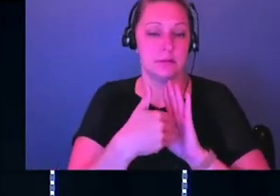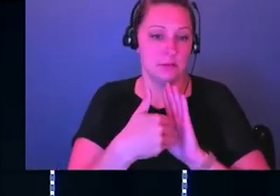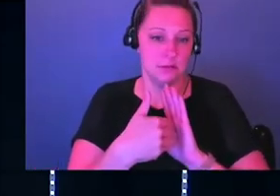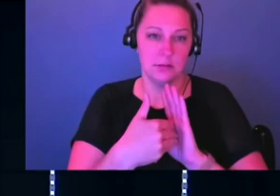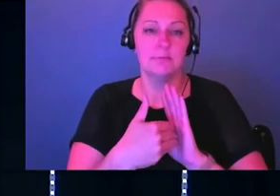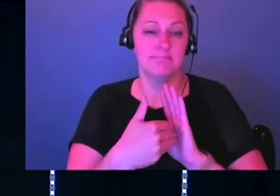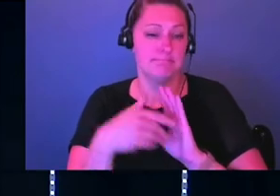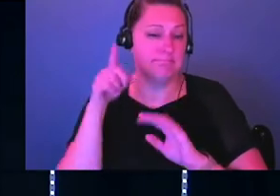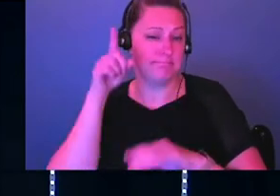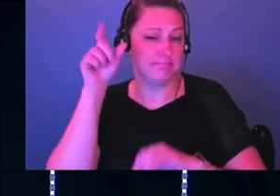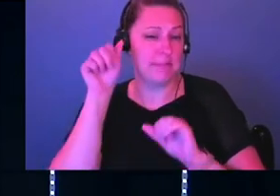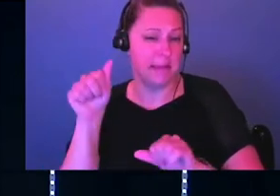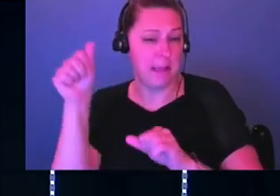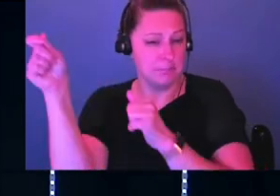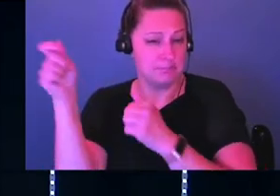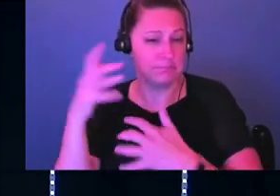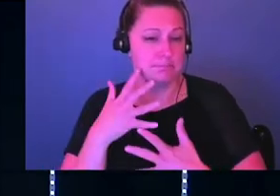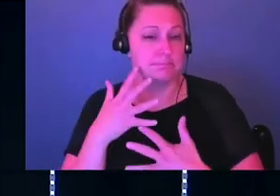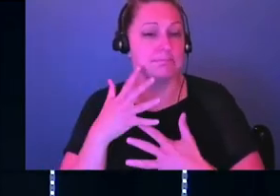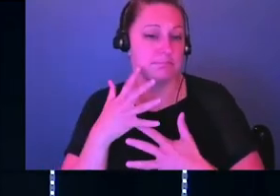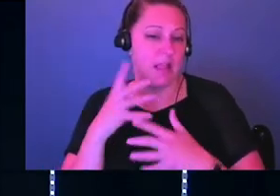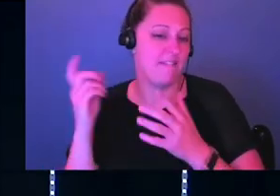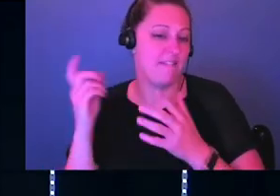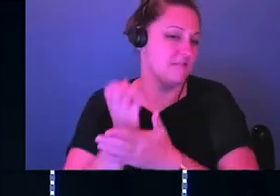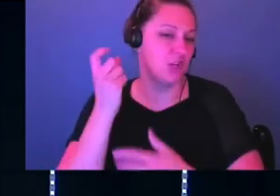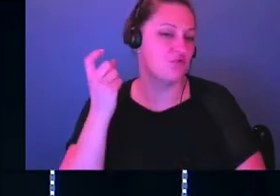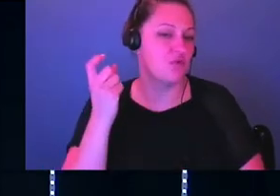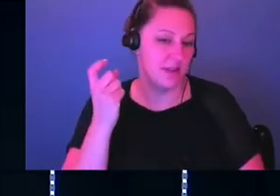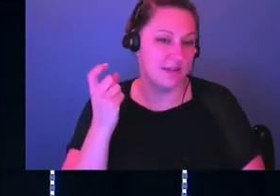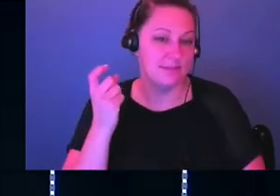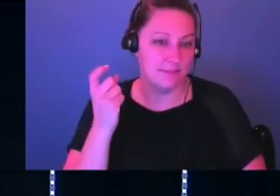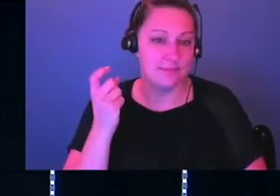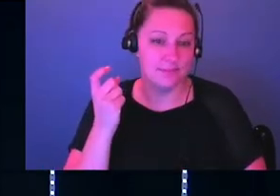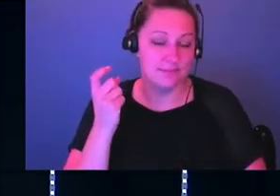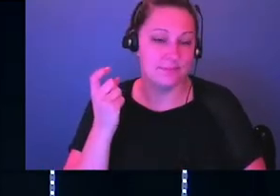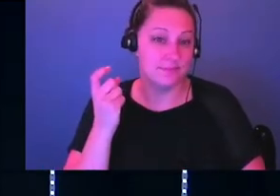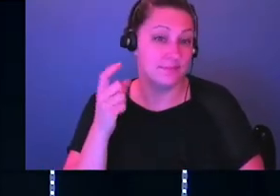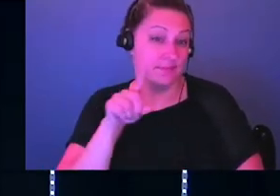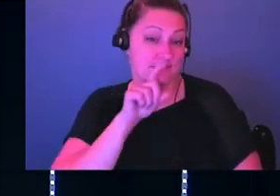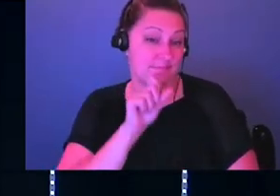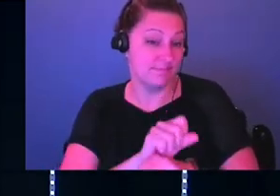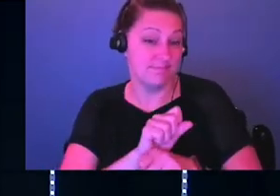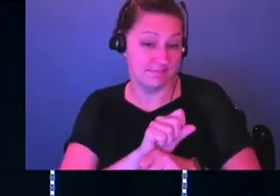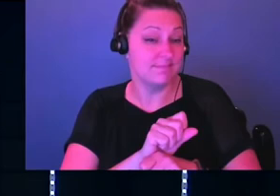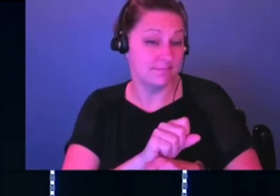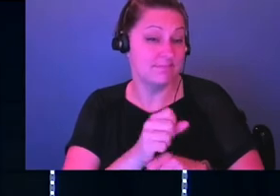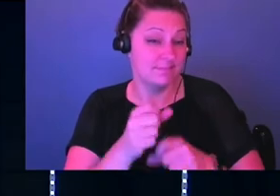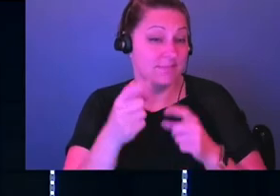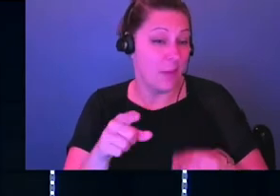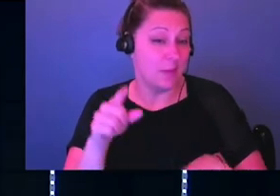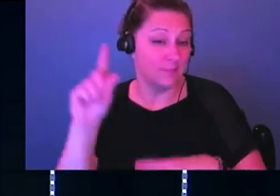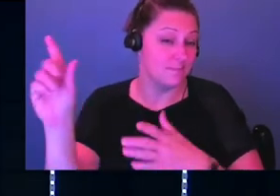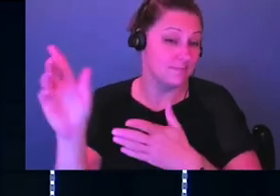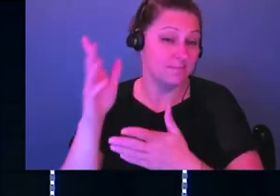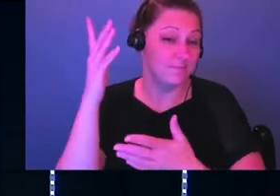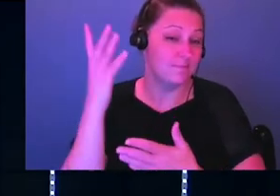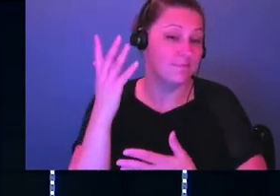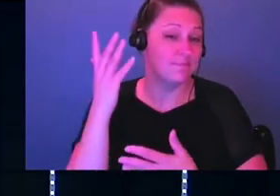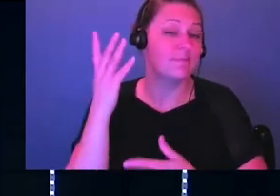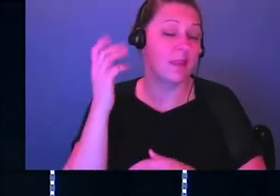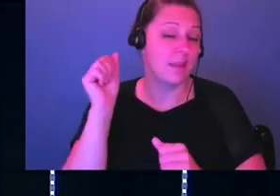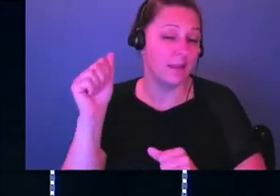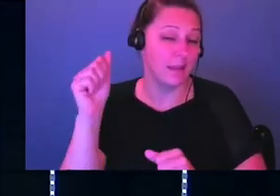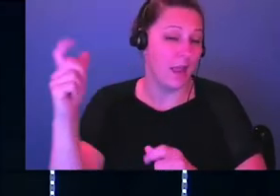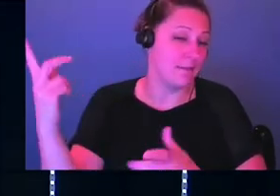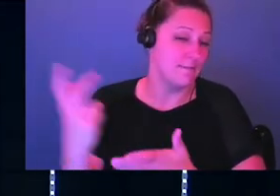can give you victory. God wants to give us victory. And that's a fact right there. Not only can God give us victory, he is our heavenly